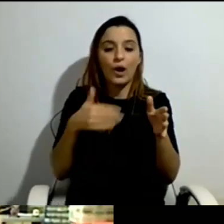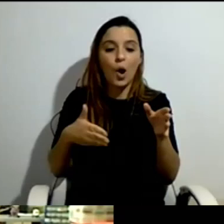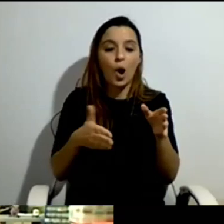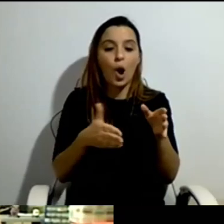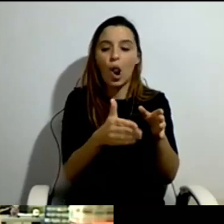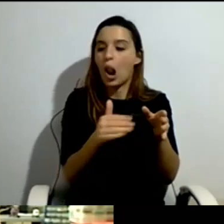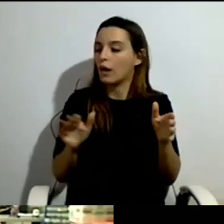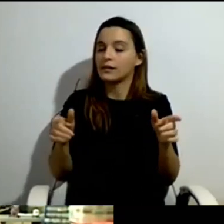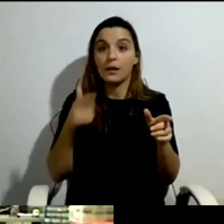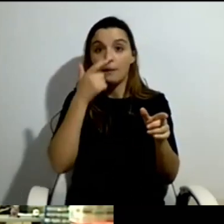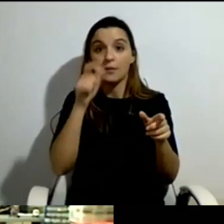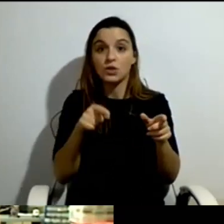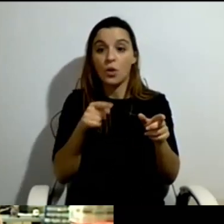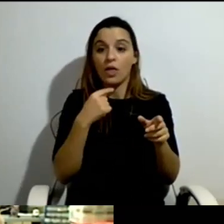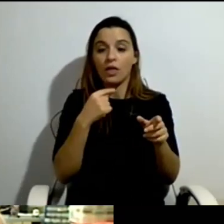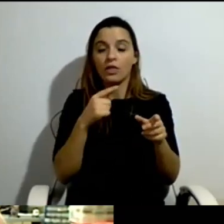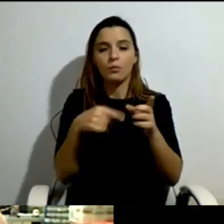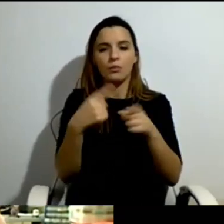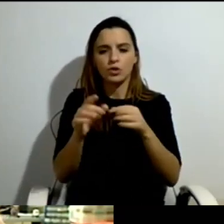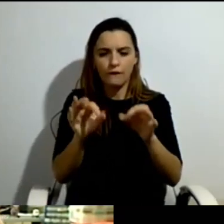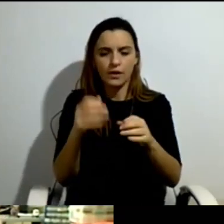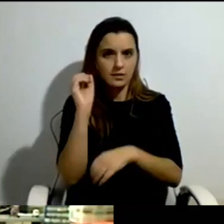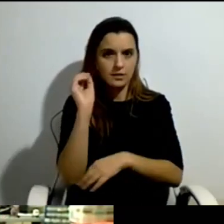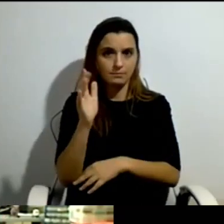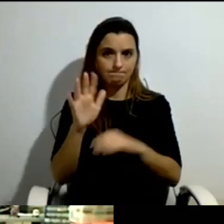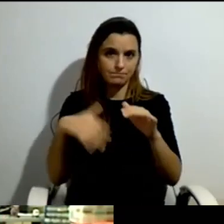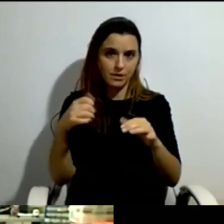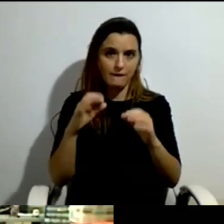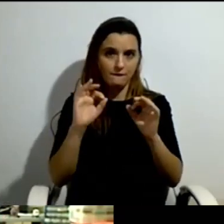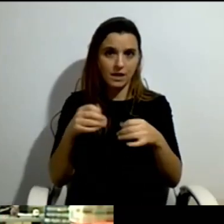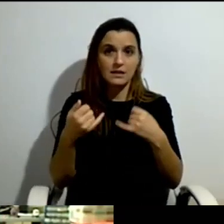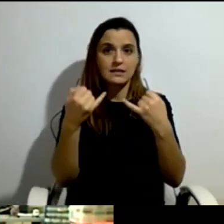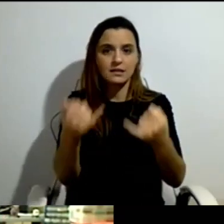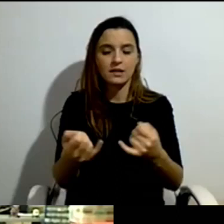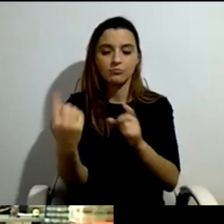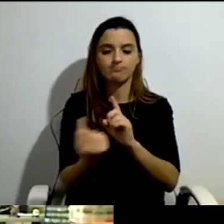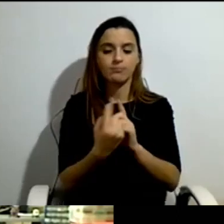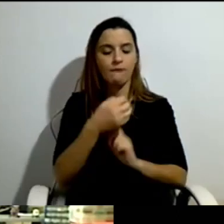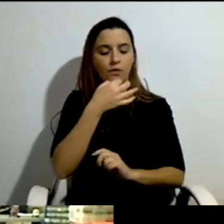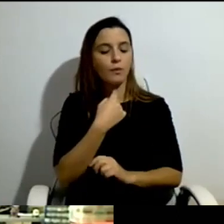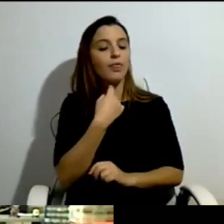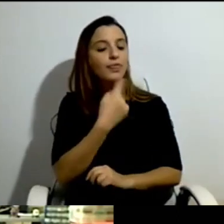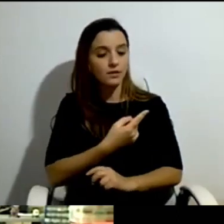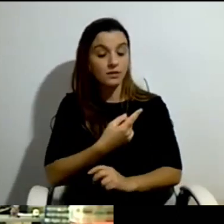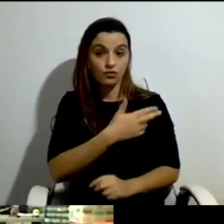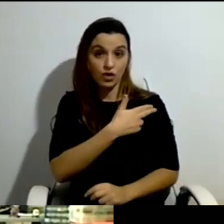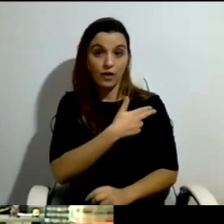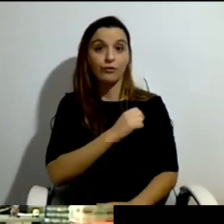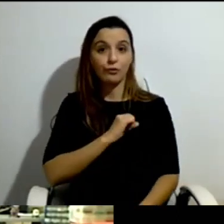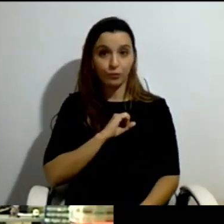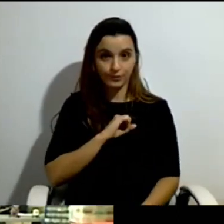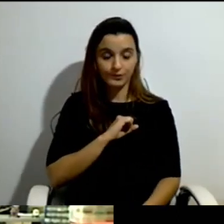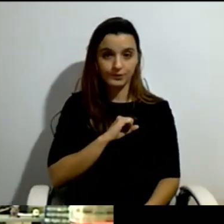and said, My boss, the chief of the most rightist party, is